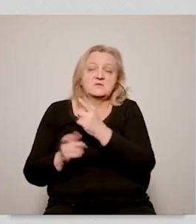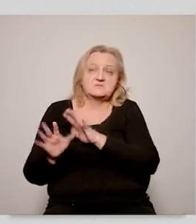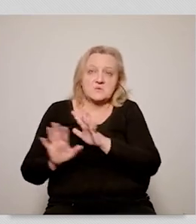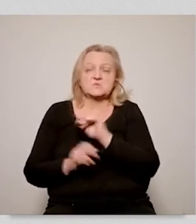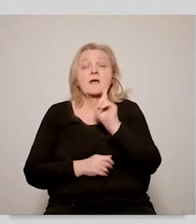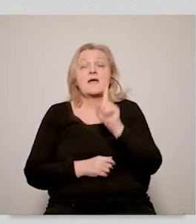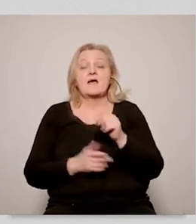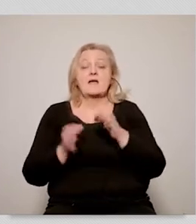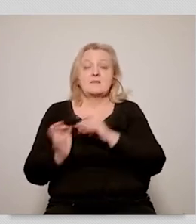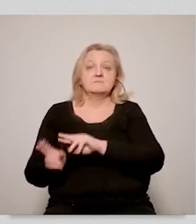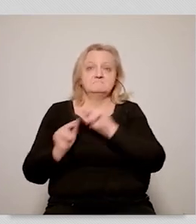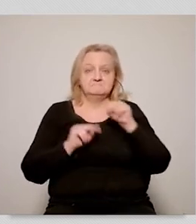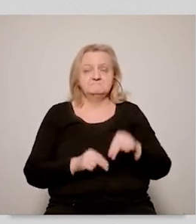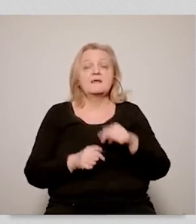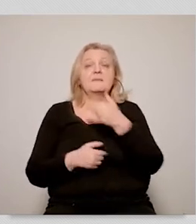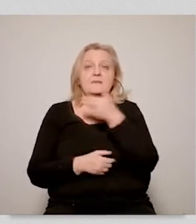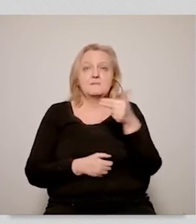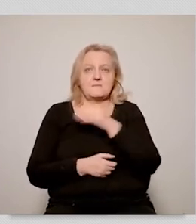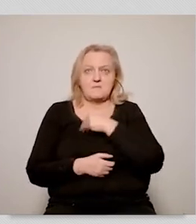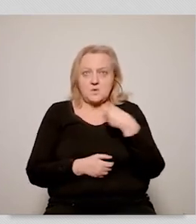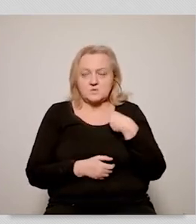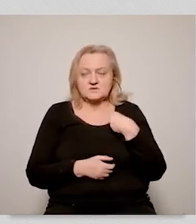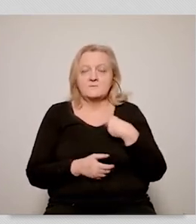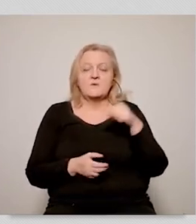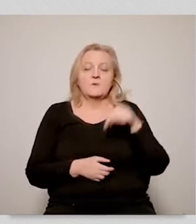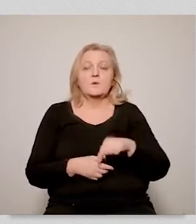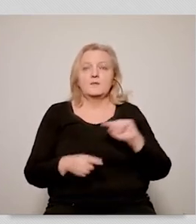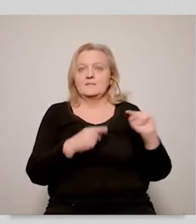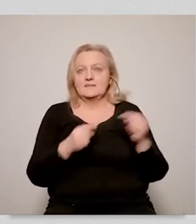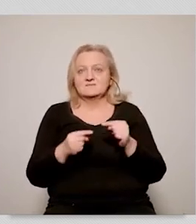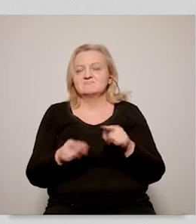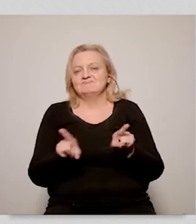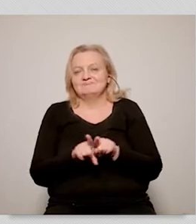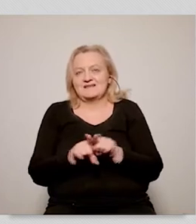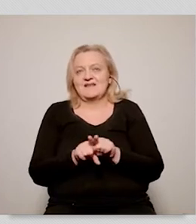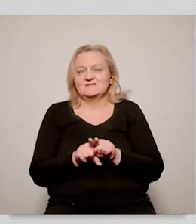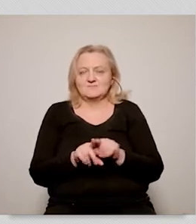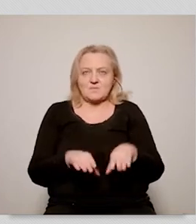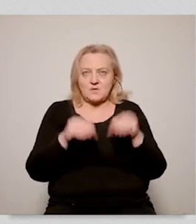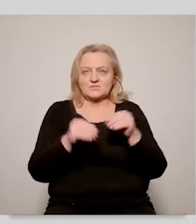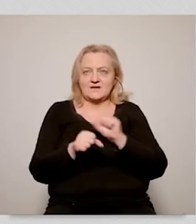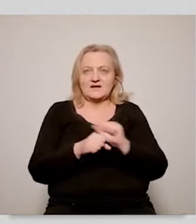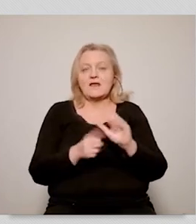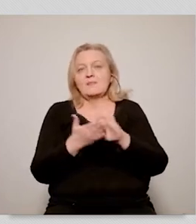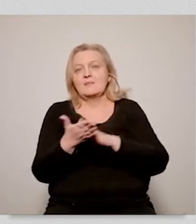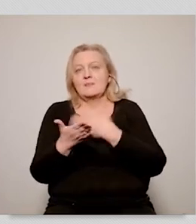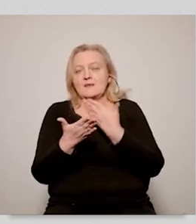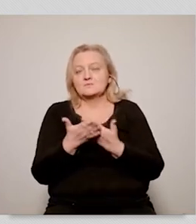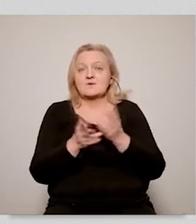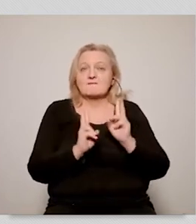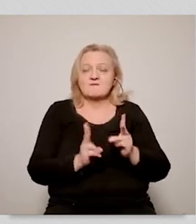And now when it comes to Poland, in Poland, this debate is taking place too.